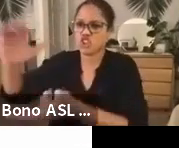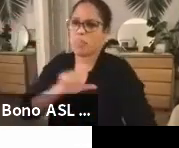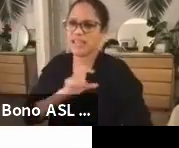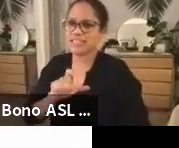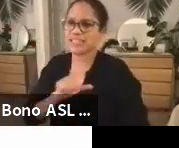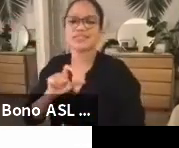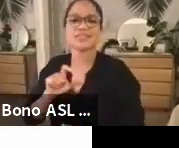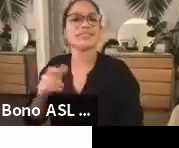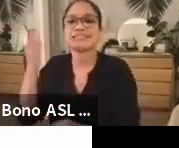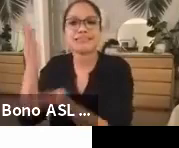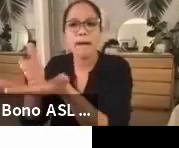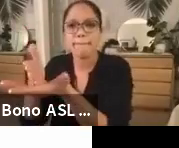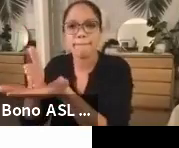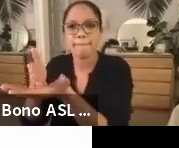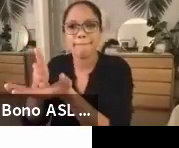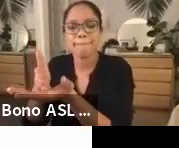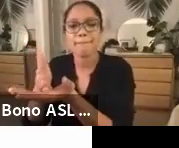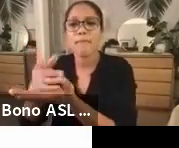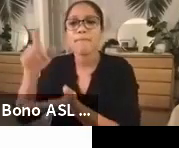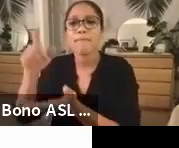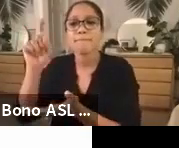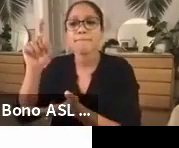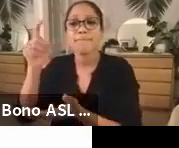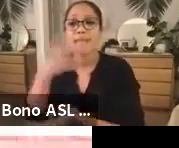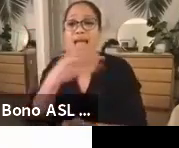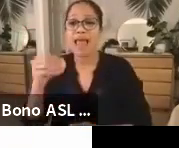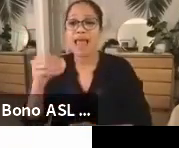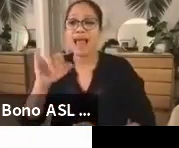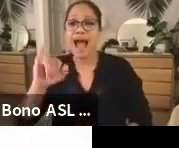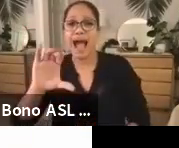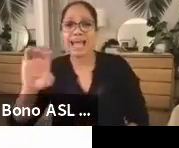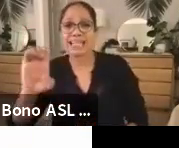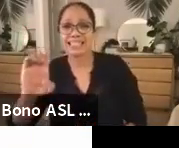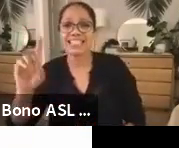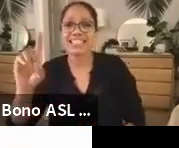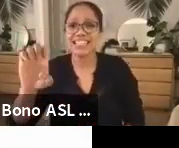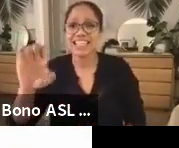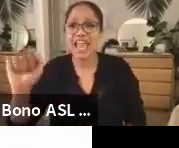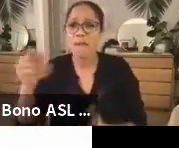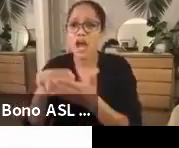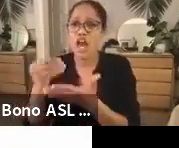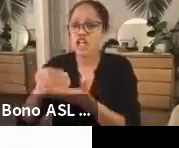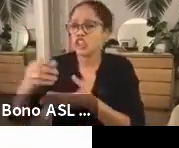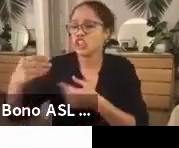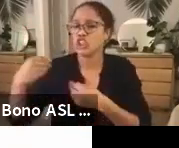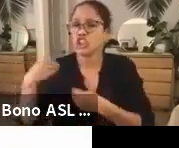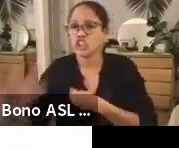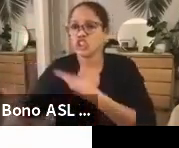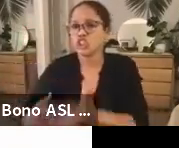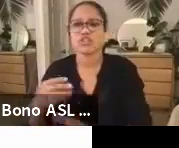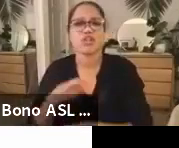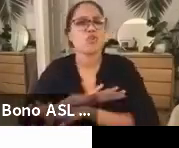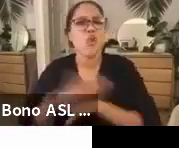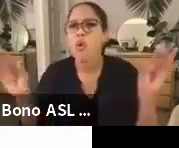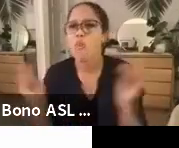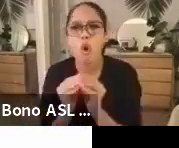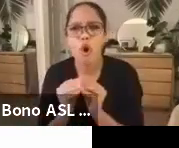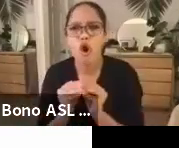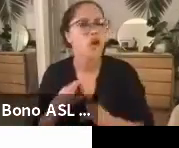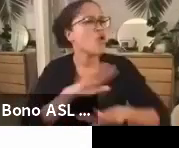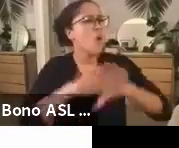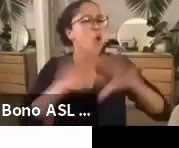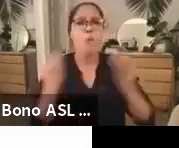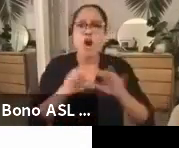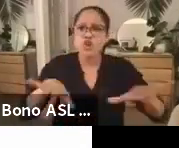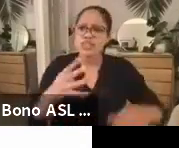punitive agencies like ICE and the DEA. No more tanks rolling through our city streets. No more children in cages. No more